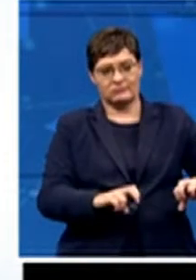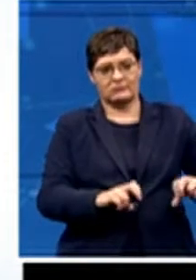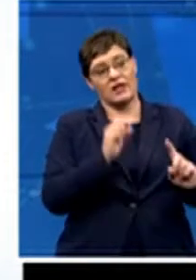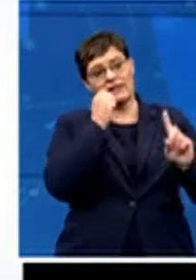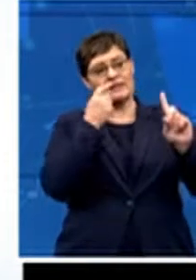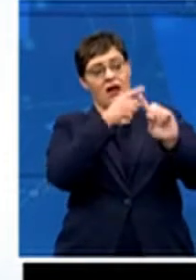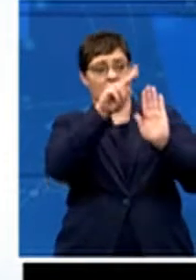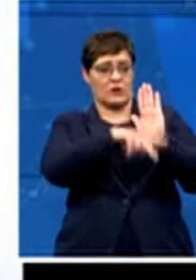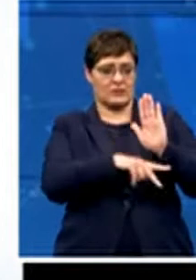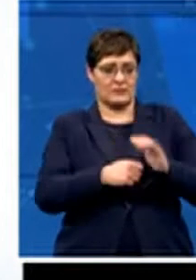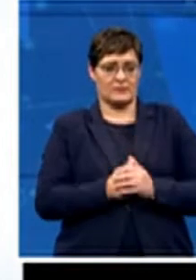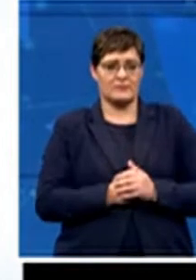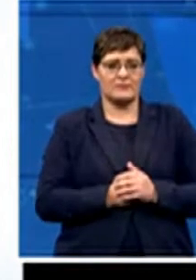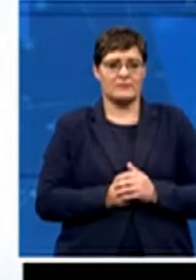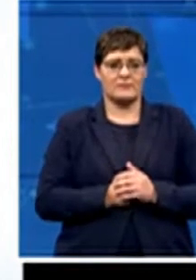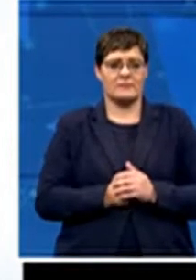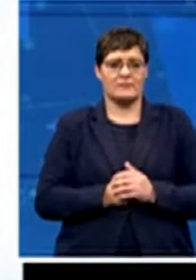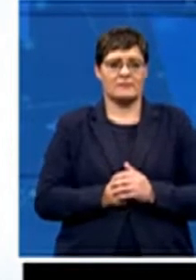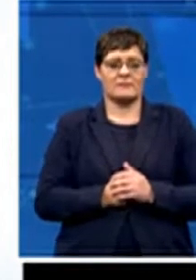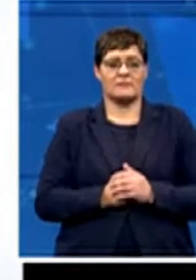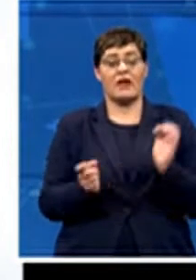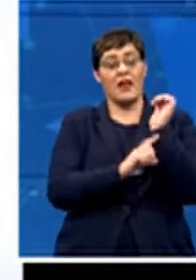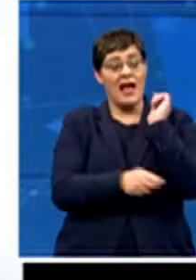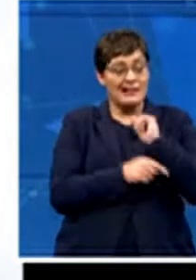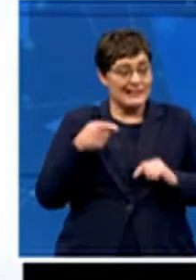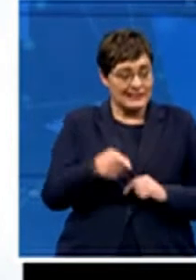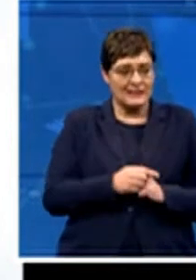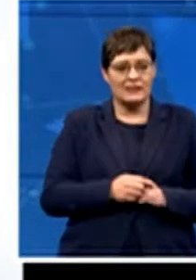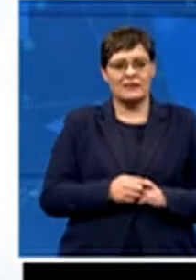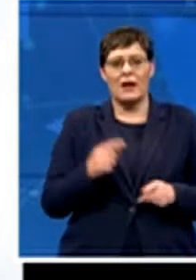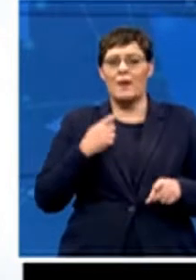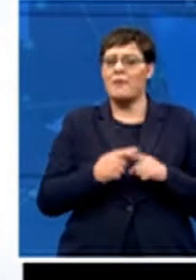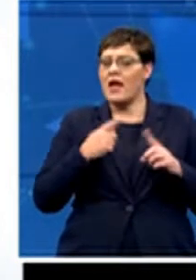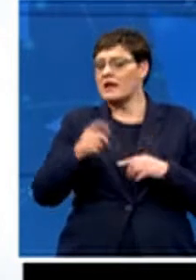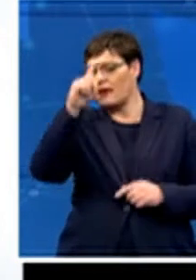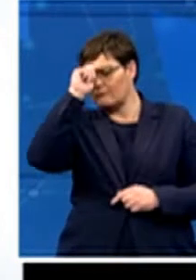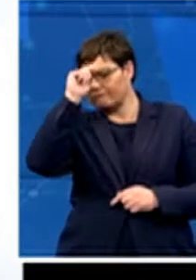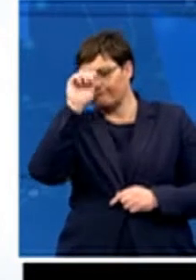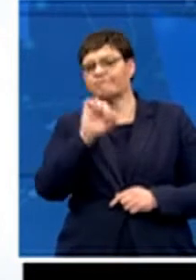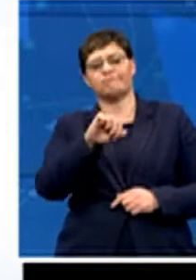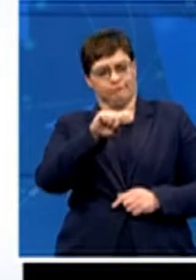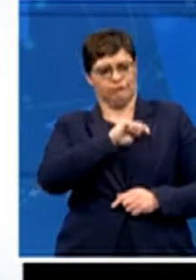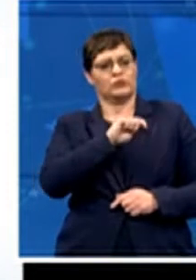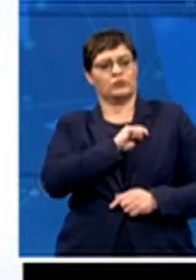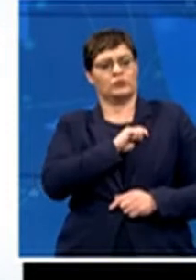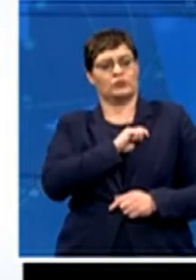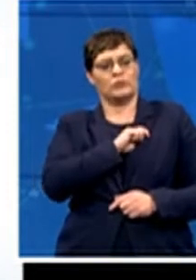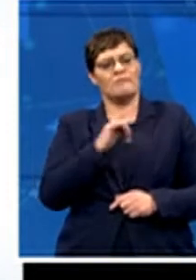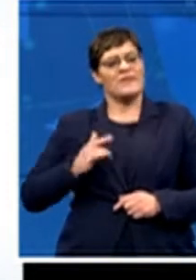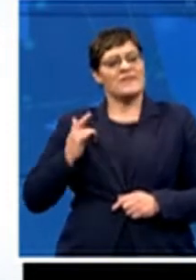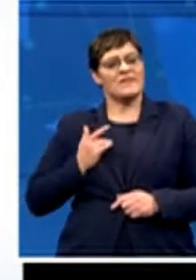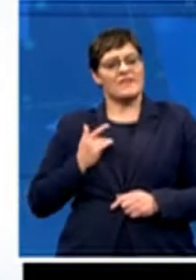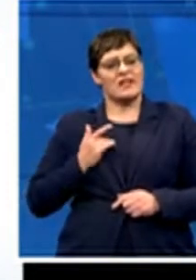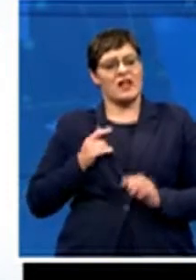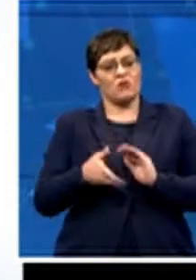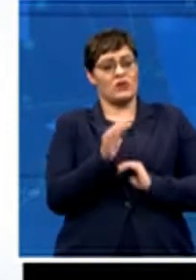finally, these players also recognised and felt that Cricket South Africa and their affiliates were